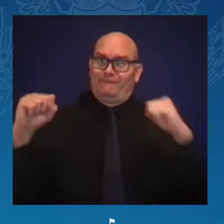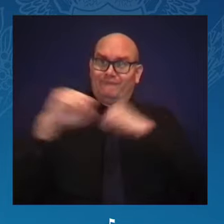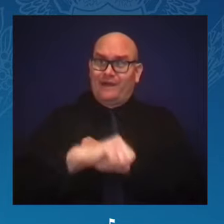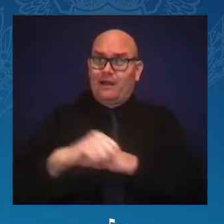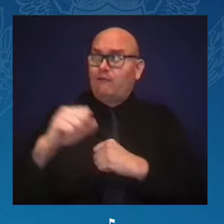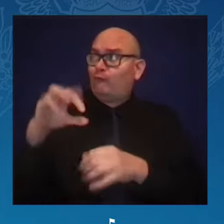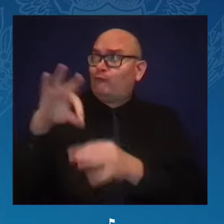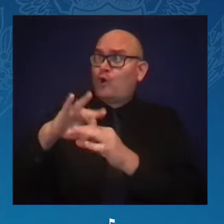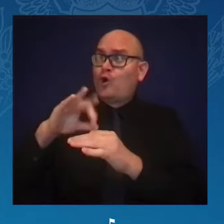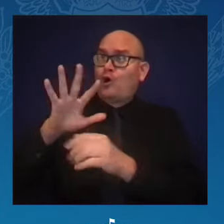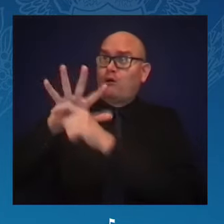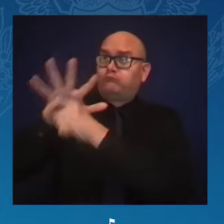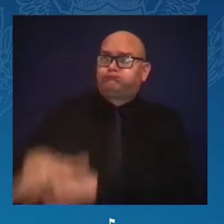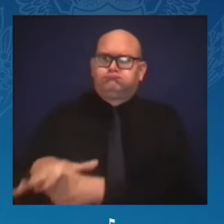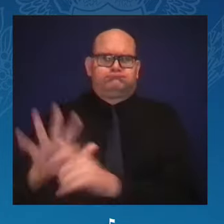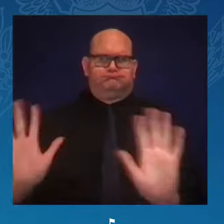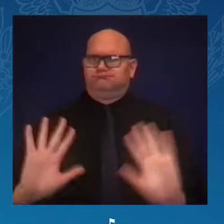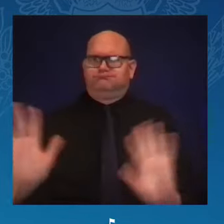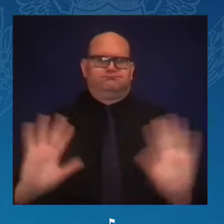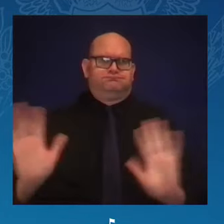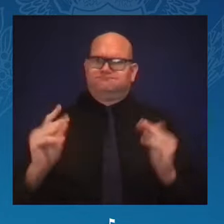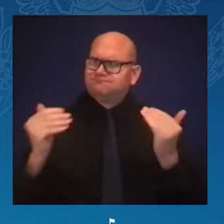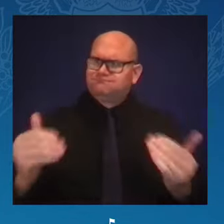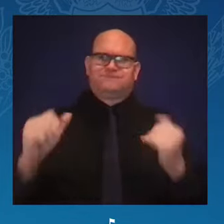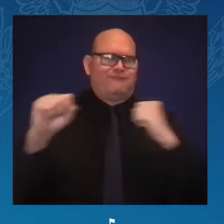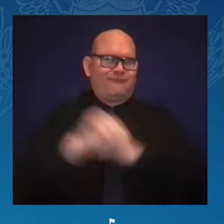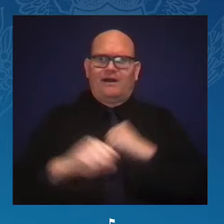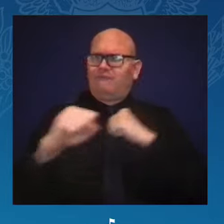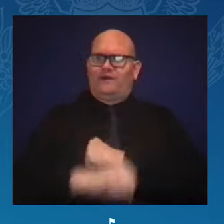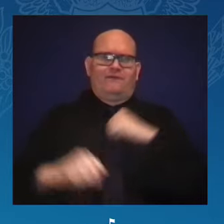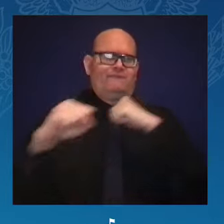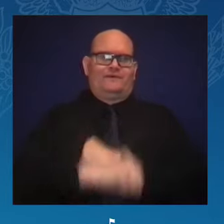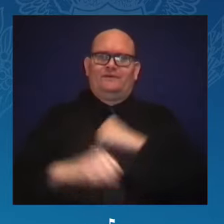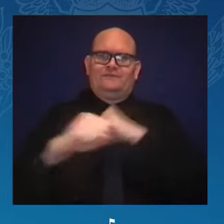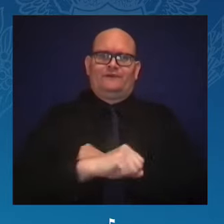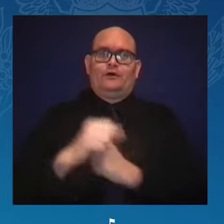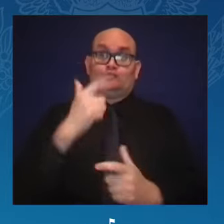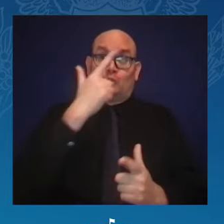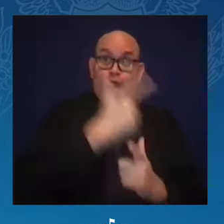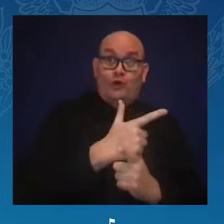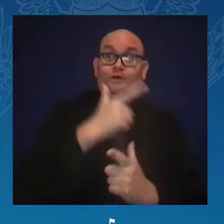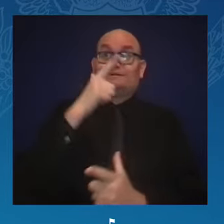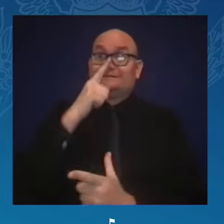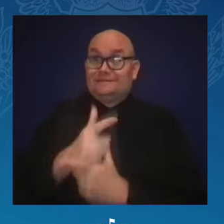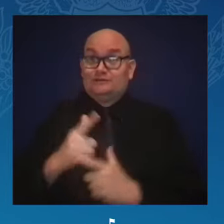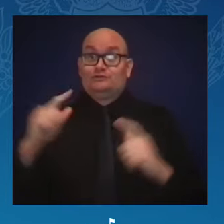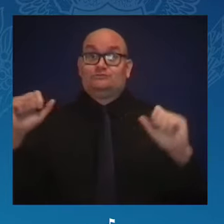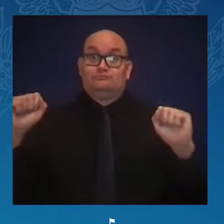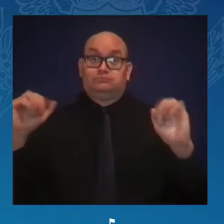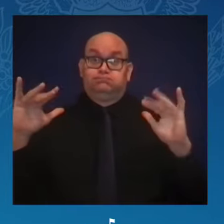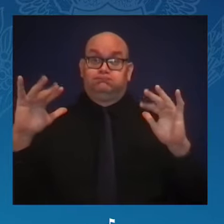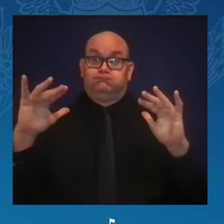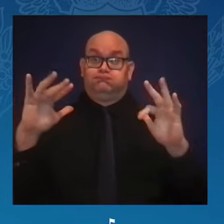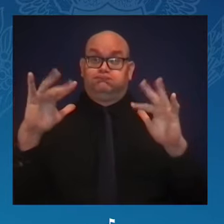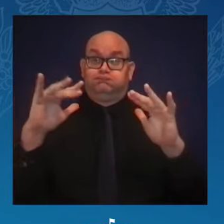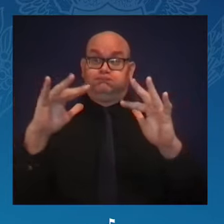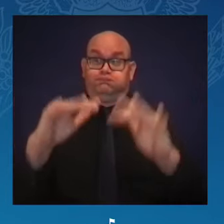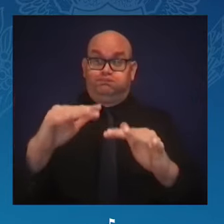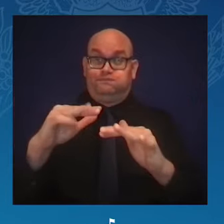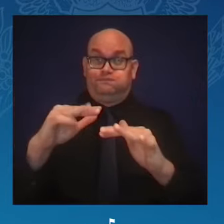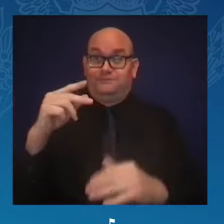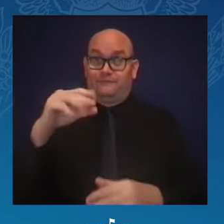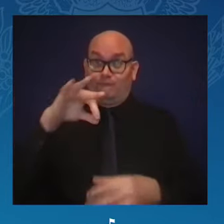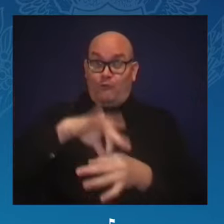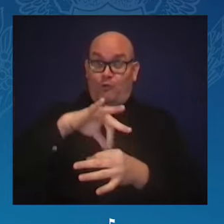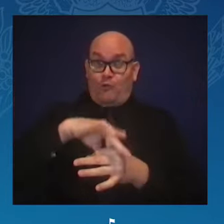up and you helped elect Joe Biden President of the United States and me, the first black woman to